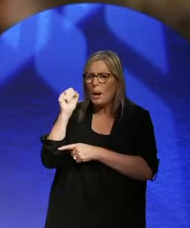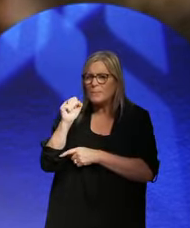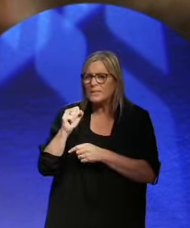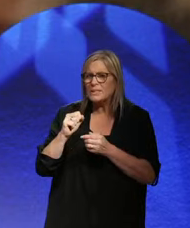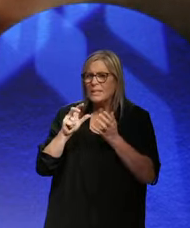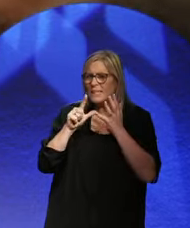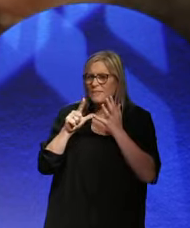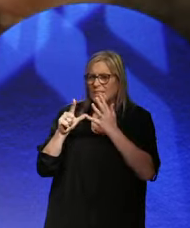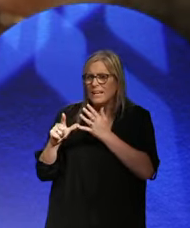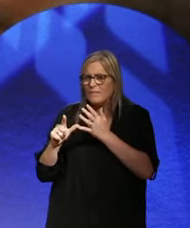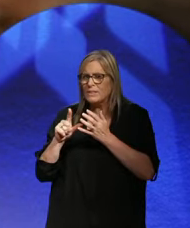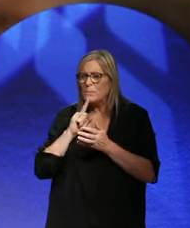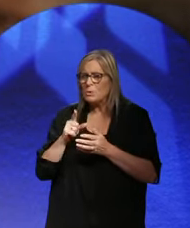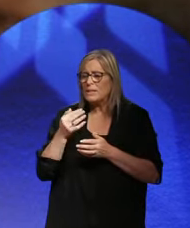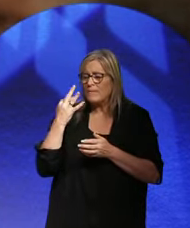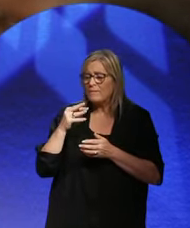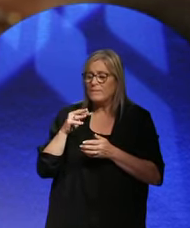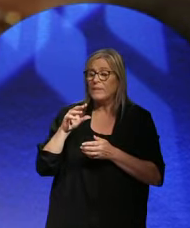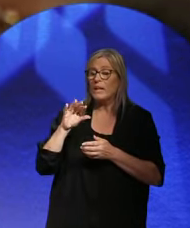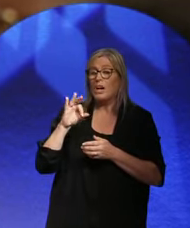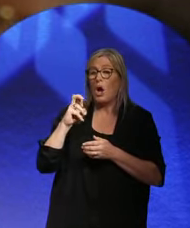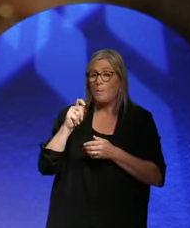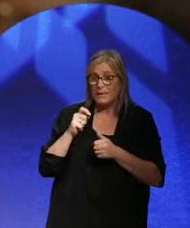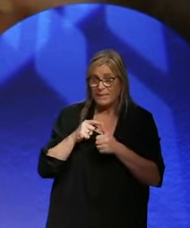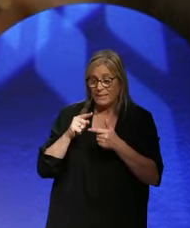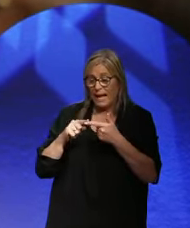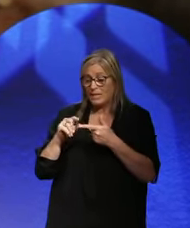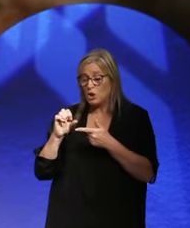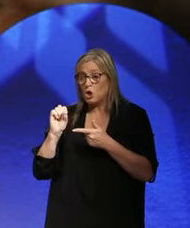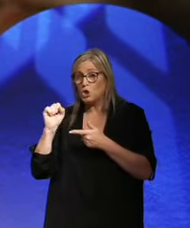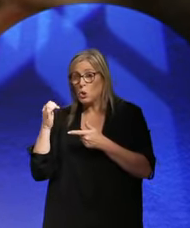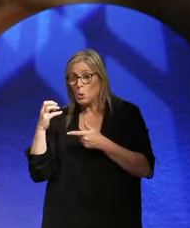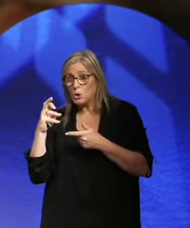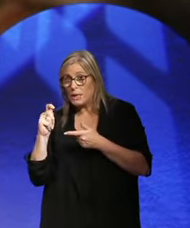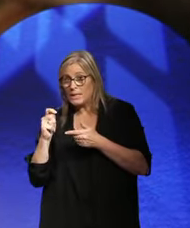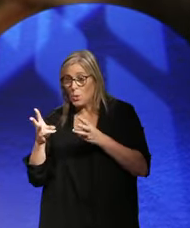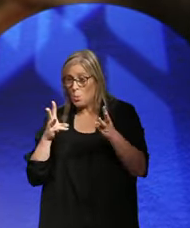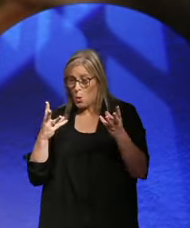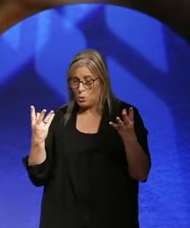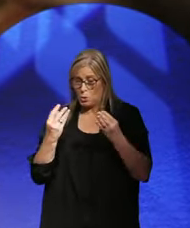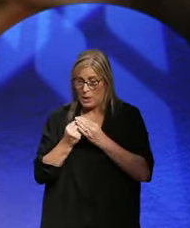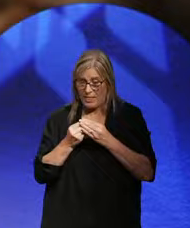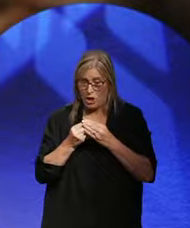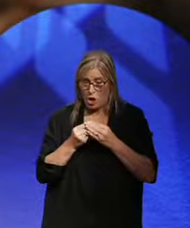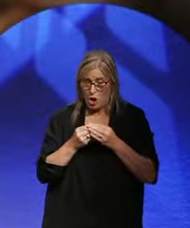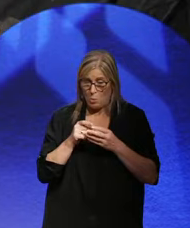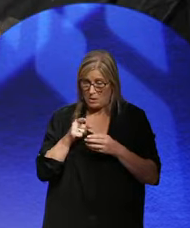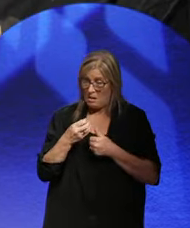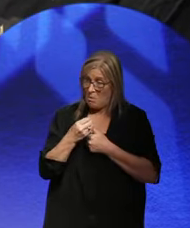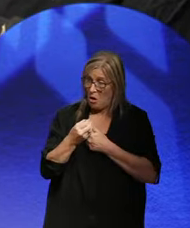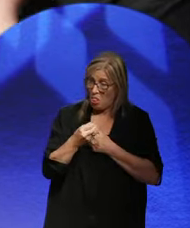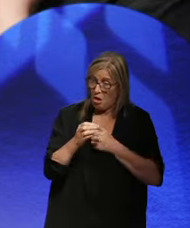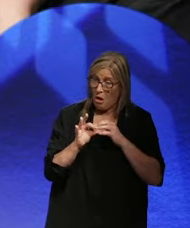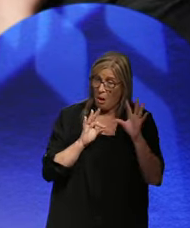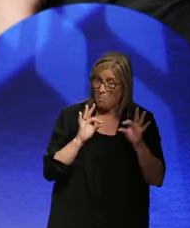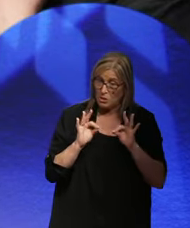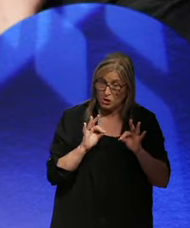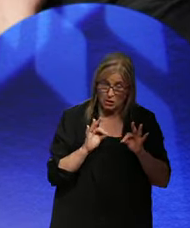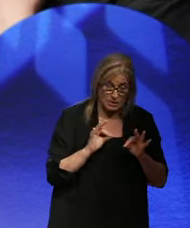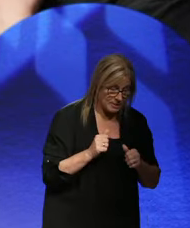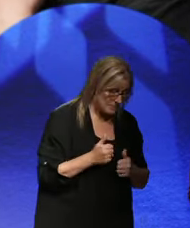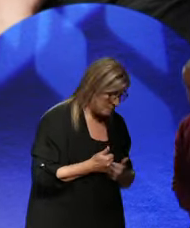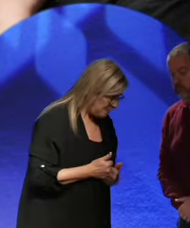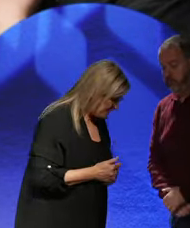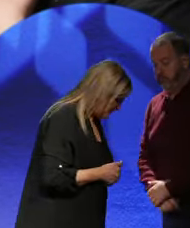right. Had the Communists and the Socialists worked together, would they have been an alternative? There might have been. There was a way